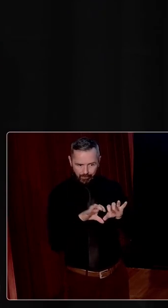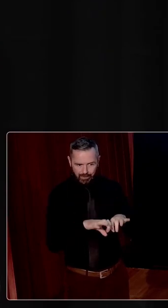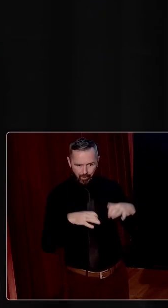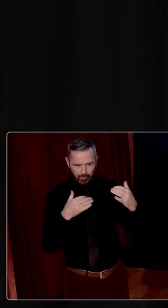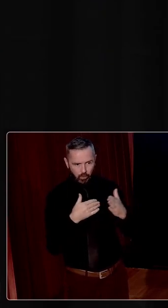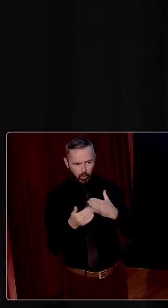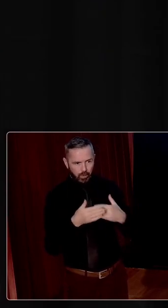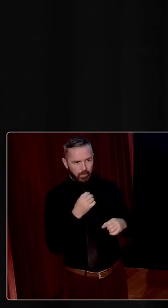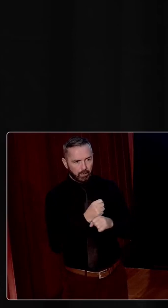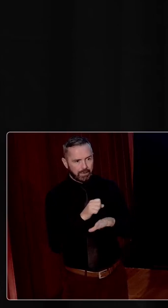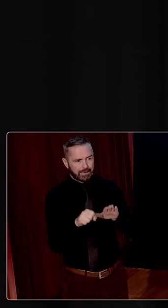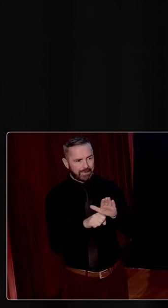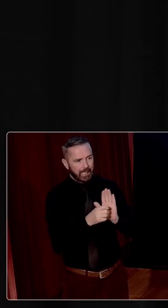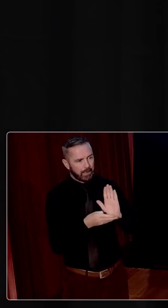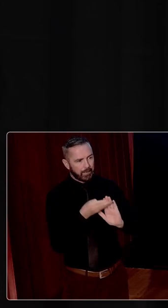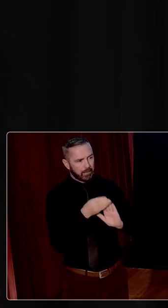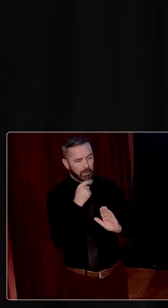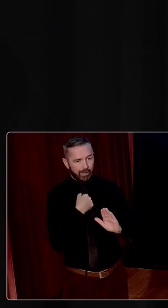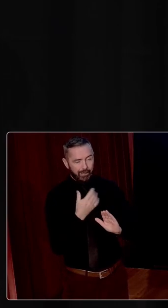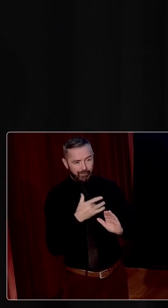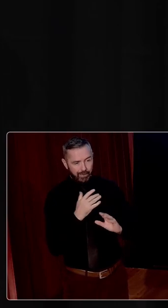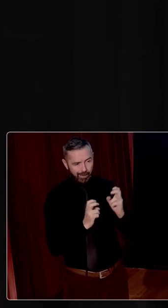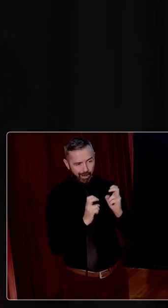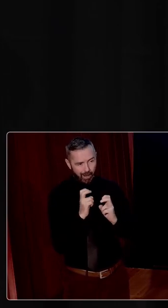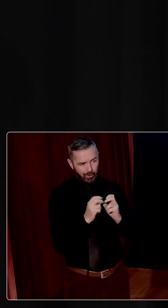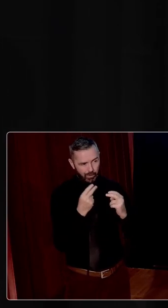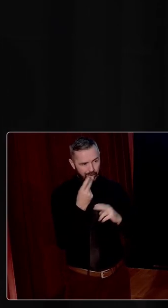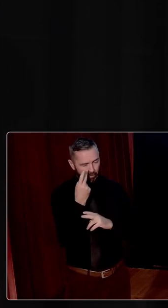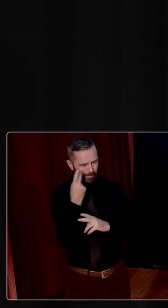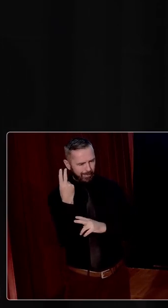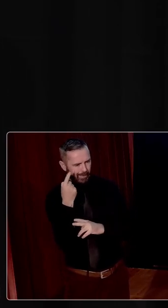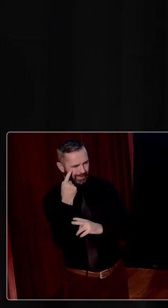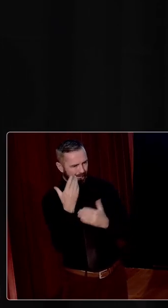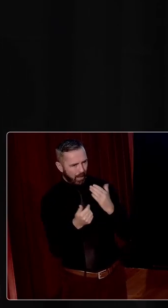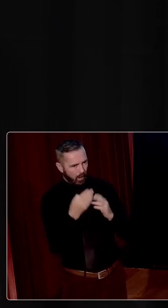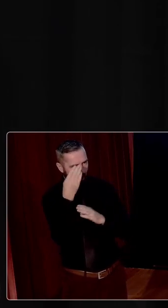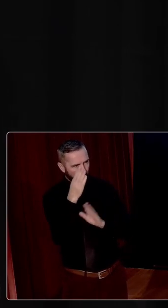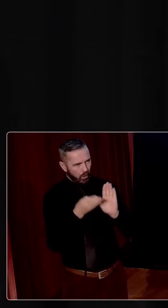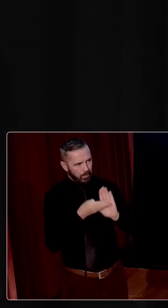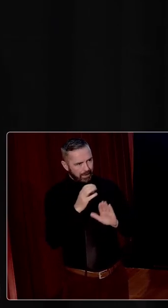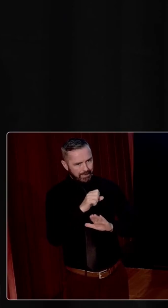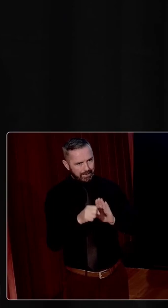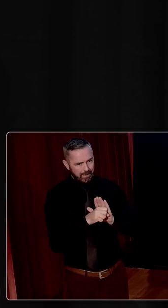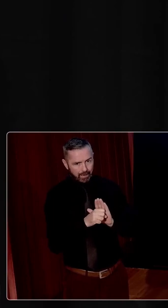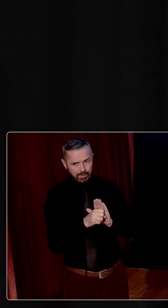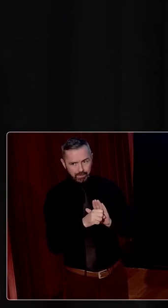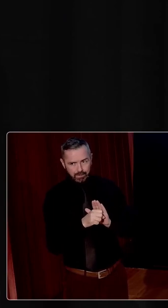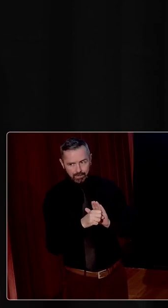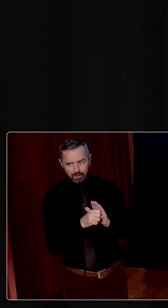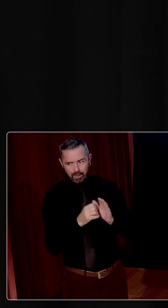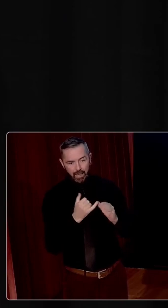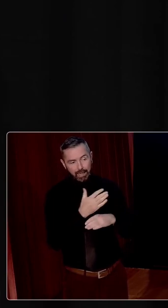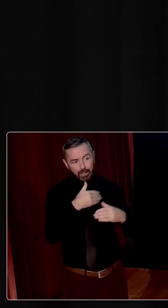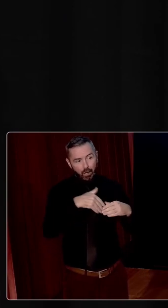state building. But I would argue that we need to start relooking at how the Irish built their state in the context of being